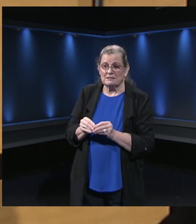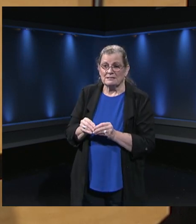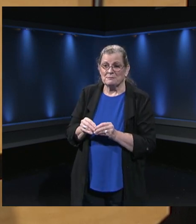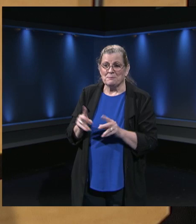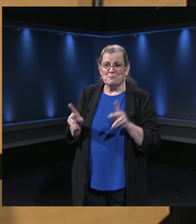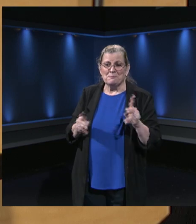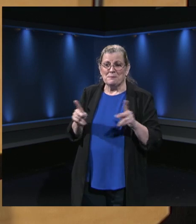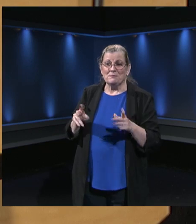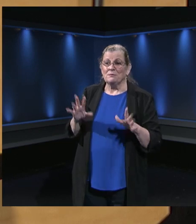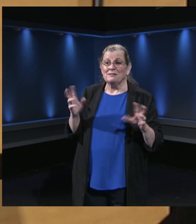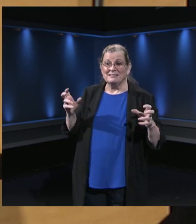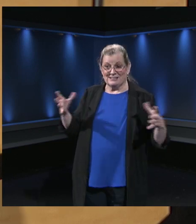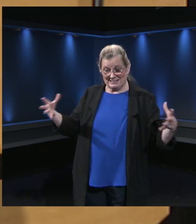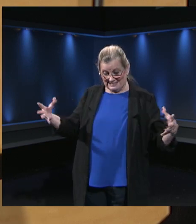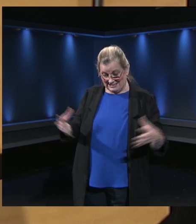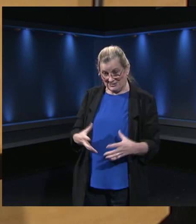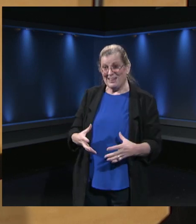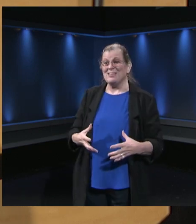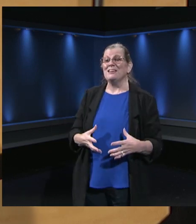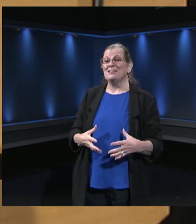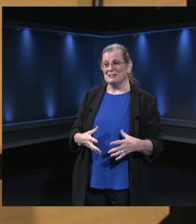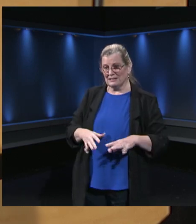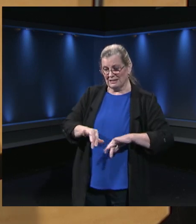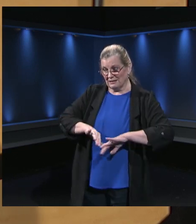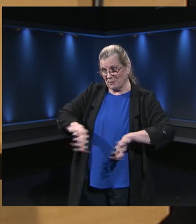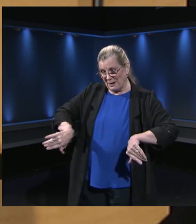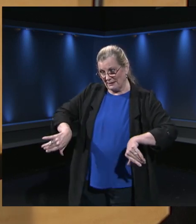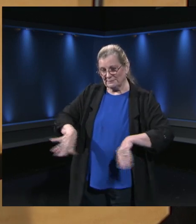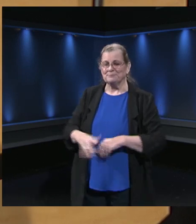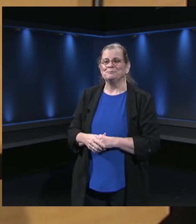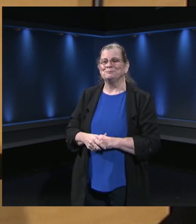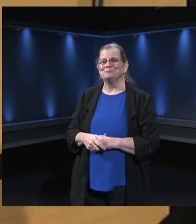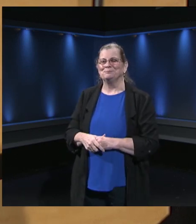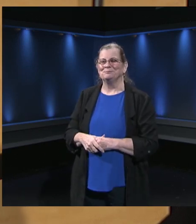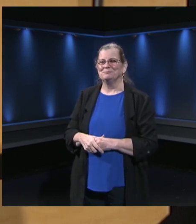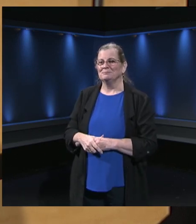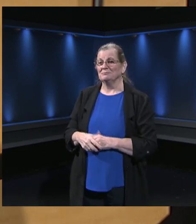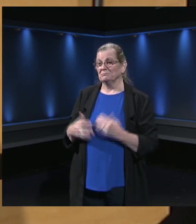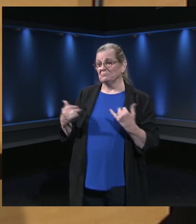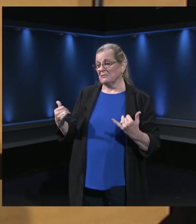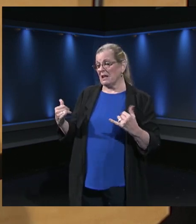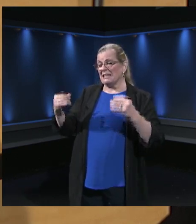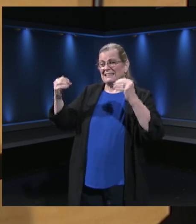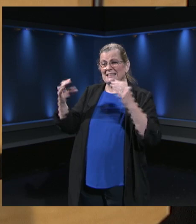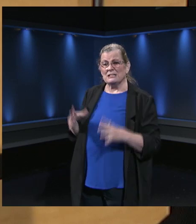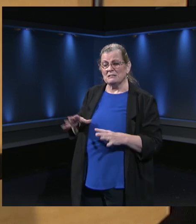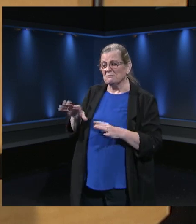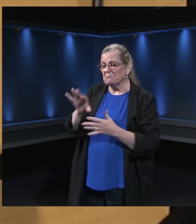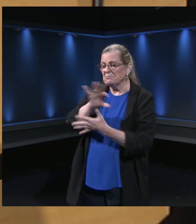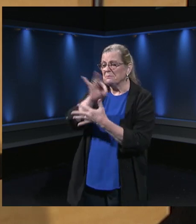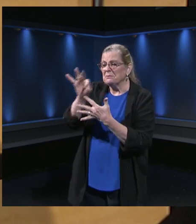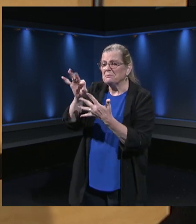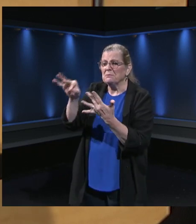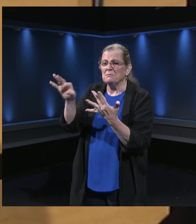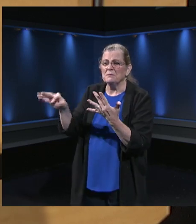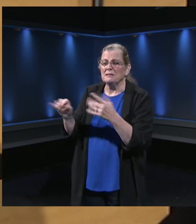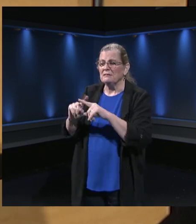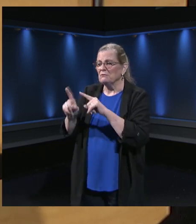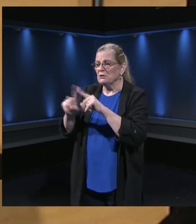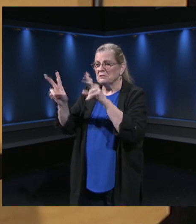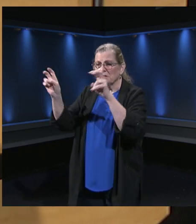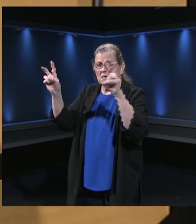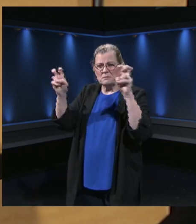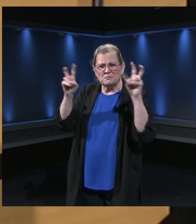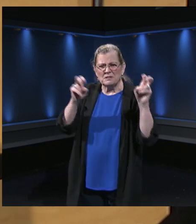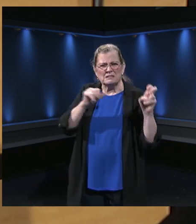to get together. And if something interests that teacher, they can choose to have that topic. There's not really a facilitator. It's